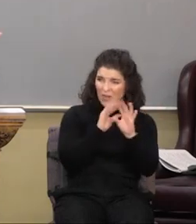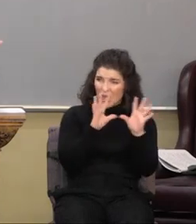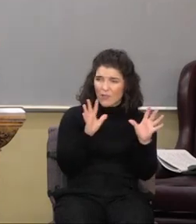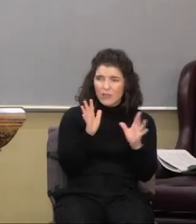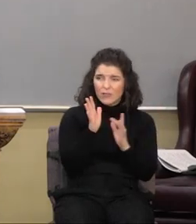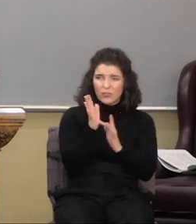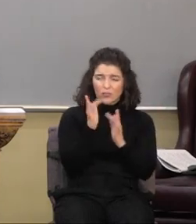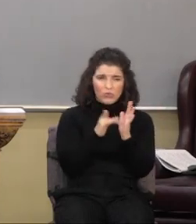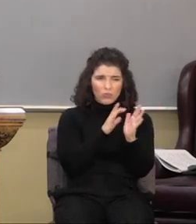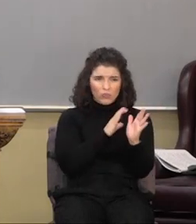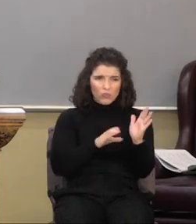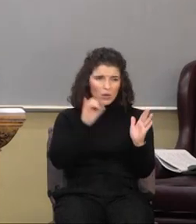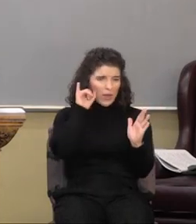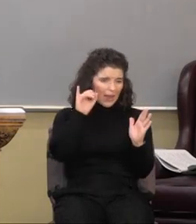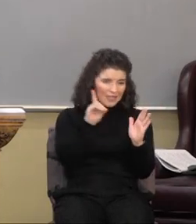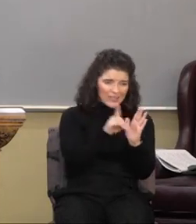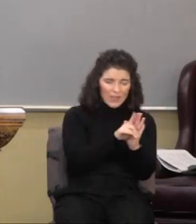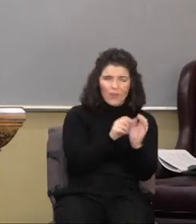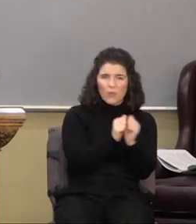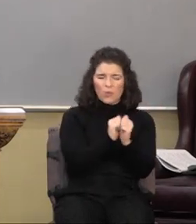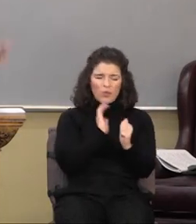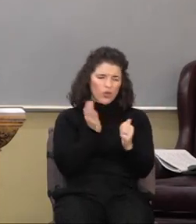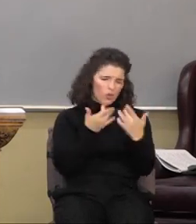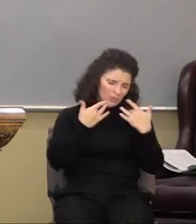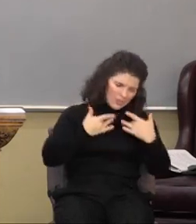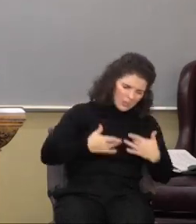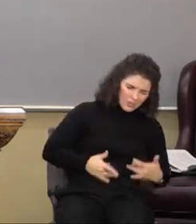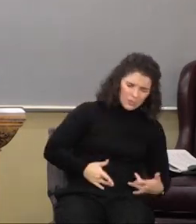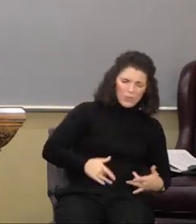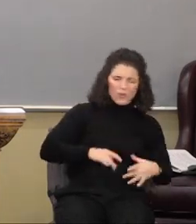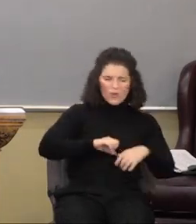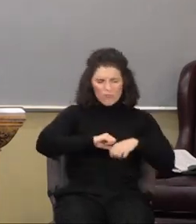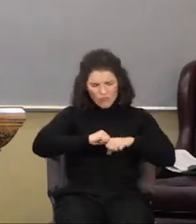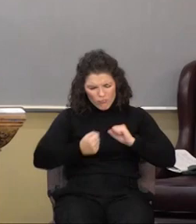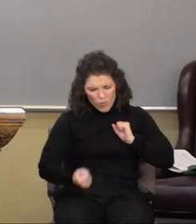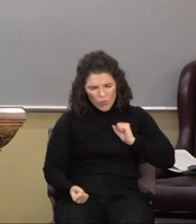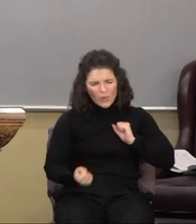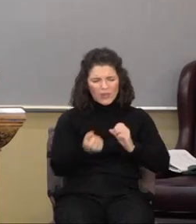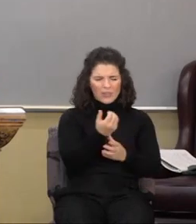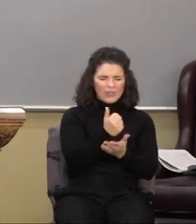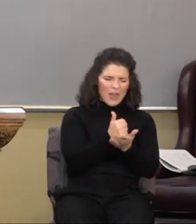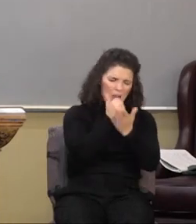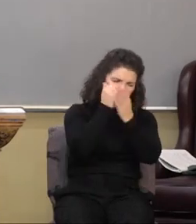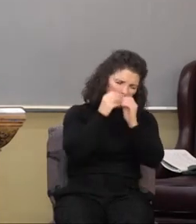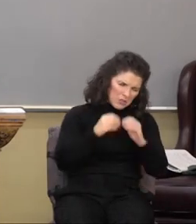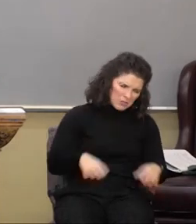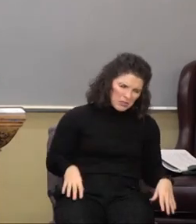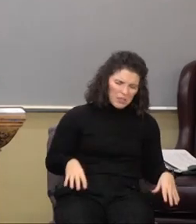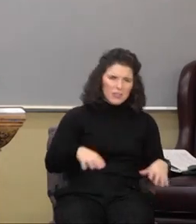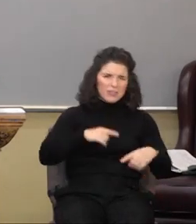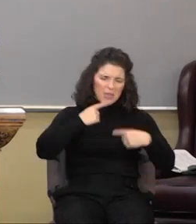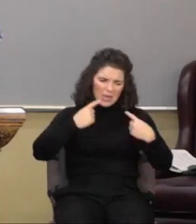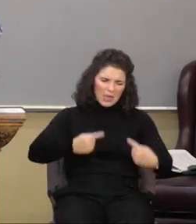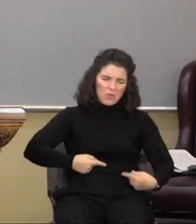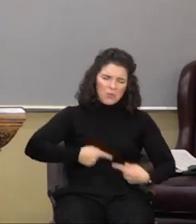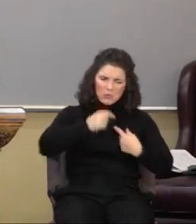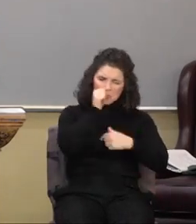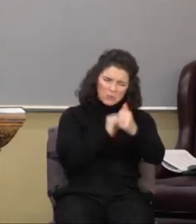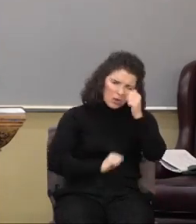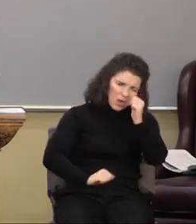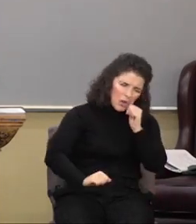identifies with our despair, our brokenness, our helplessness, our anguish, our suffering, so on and so on and so forth. He